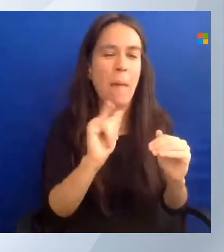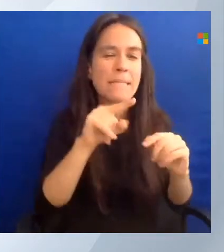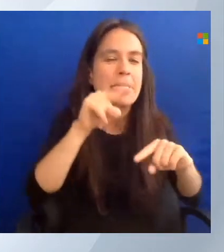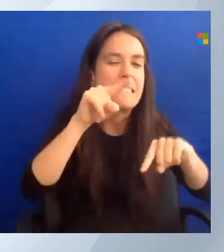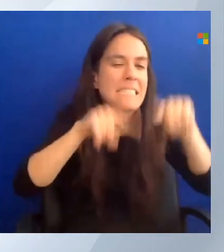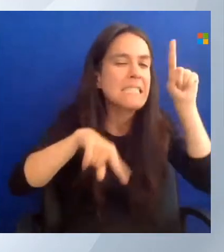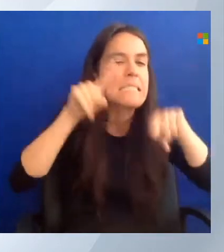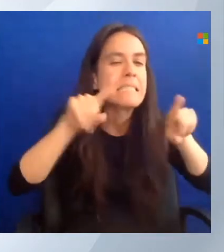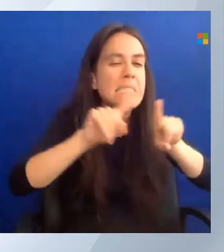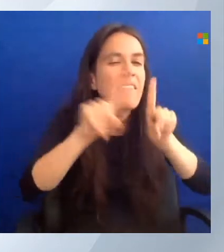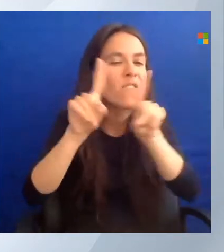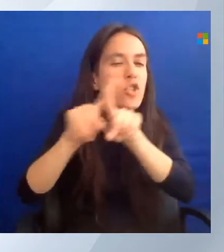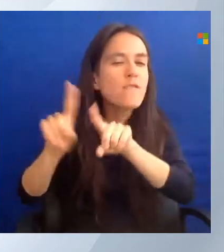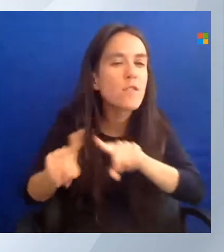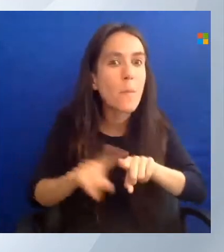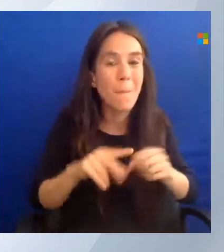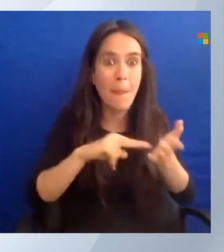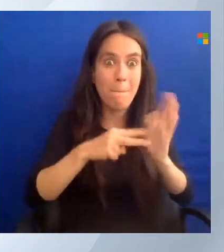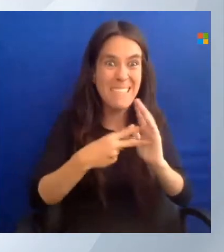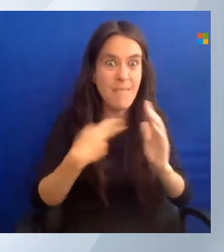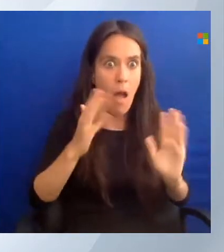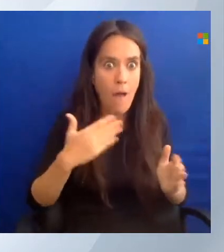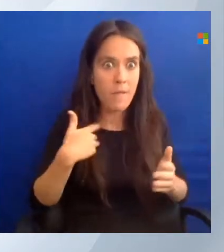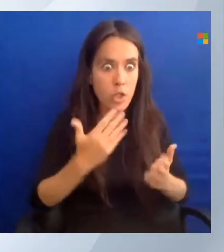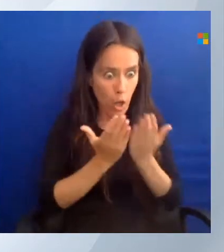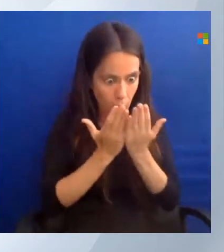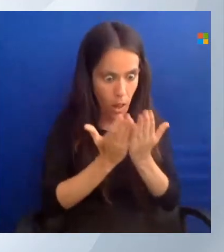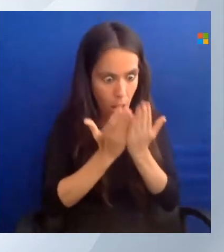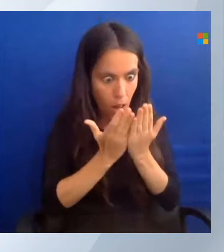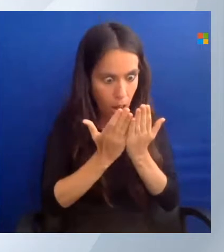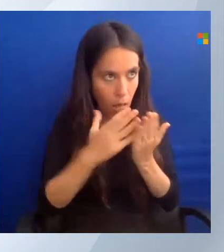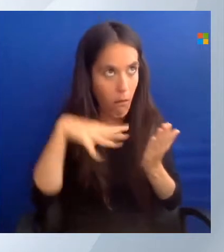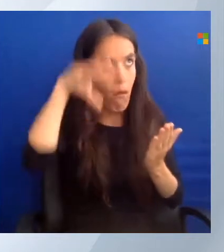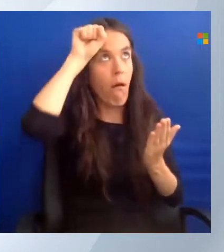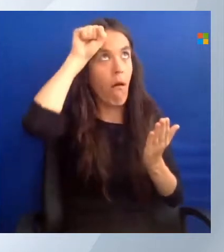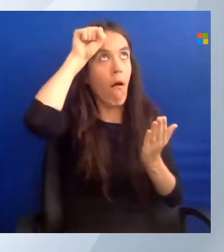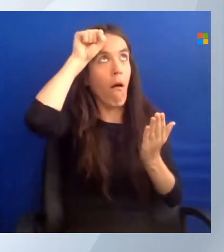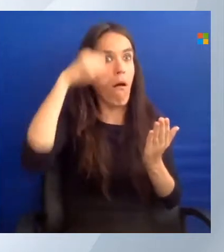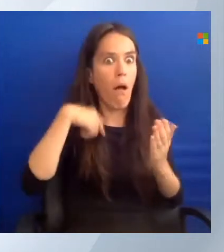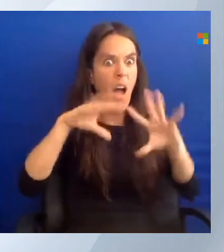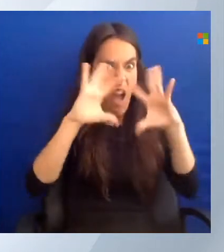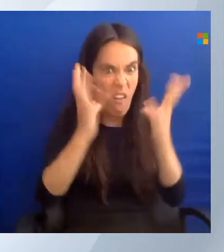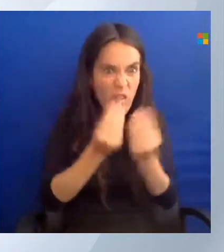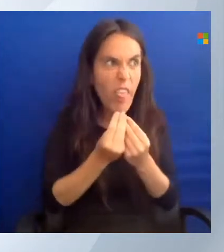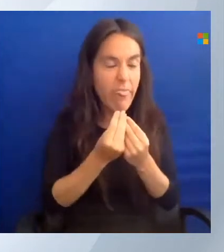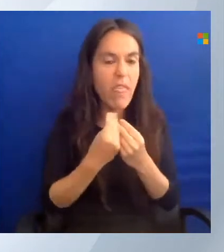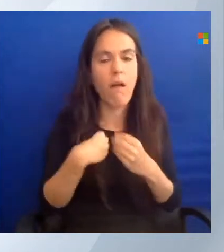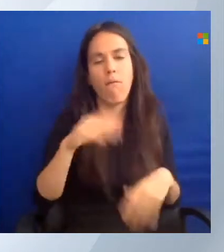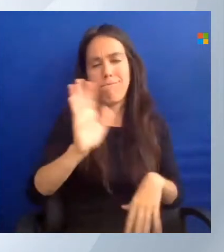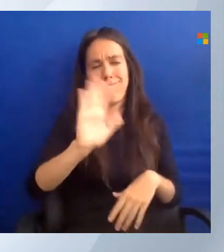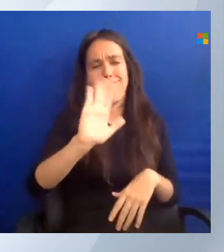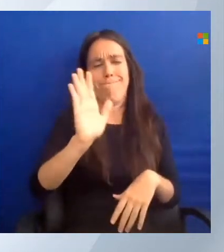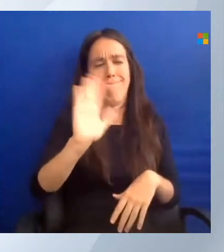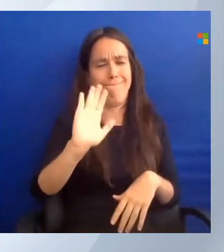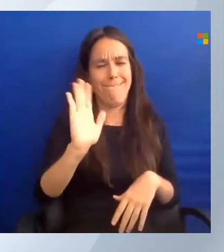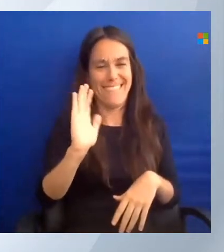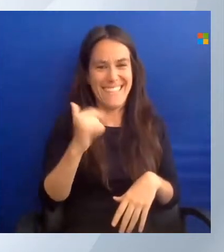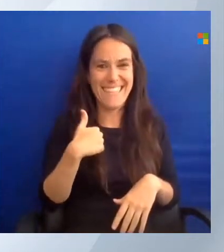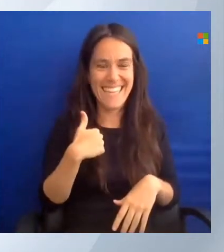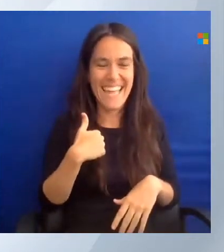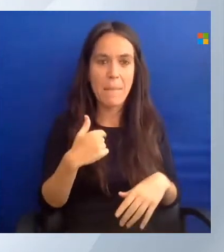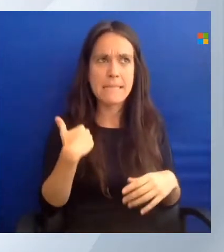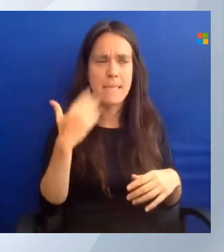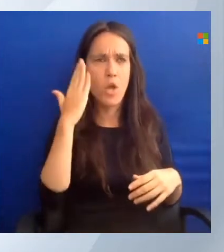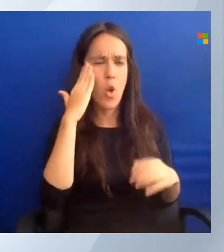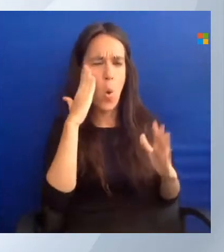doesn't mean that you need to memorize all of this. Don't worry about that. But it is good to keep track of that structure